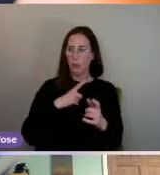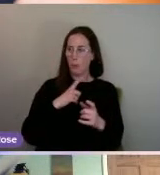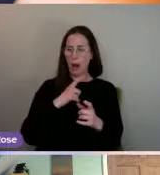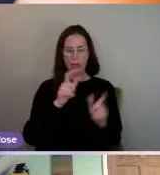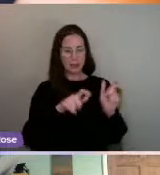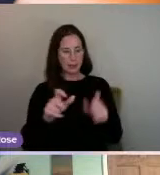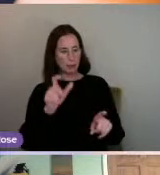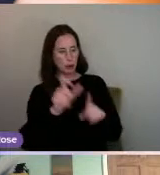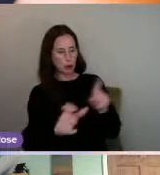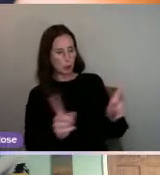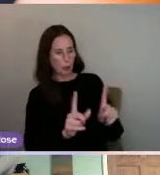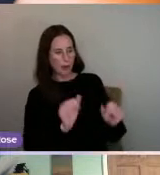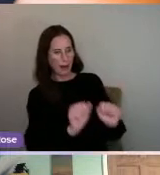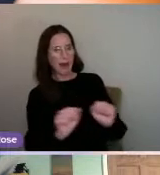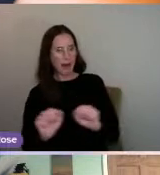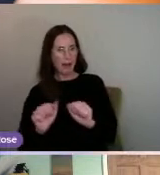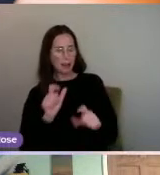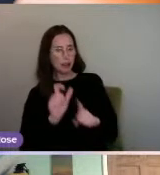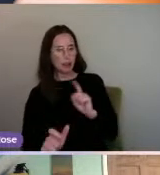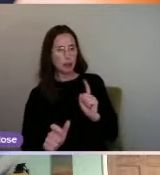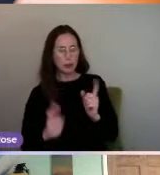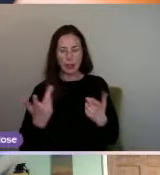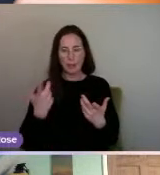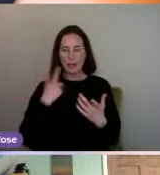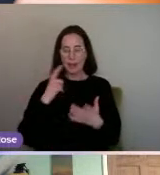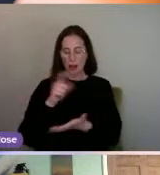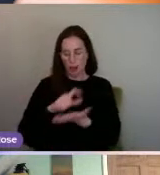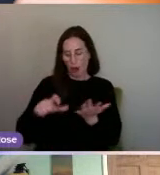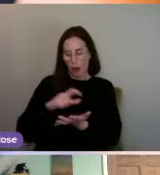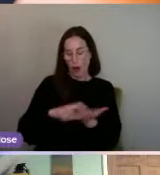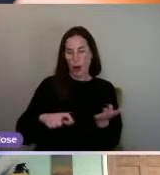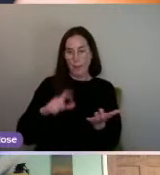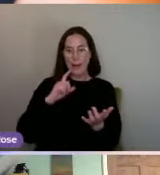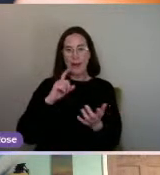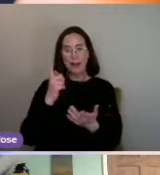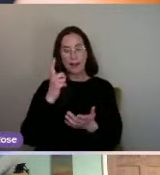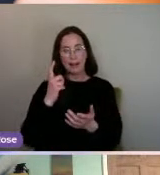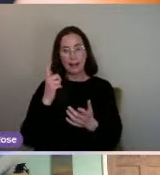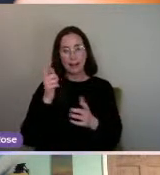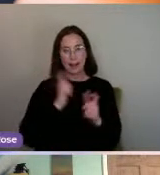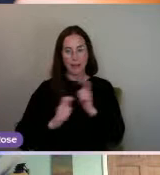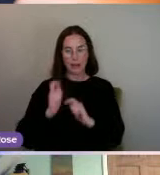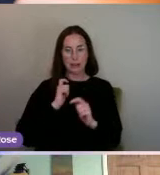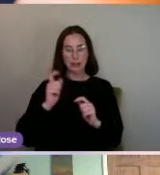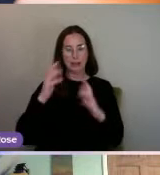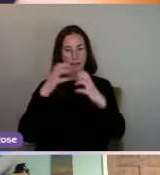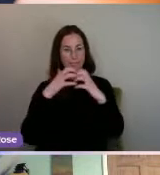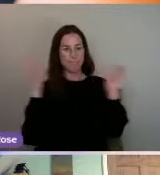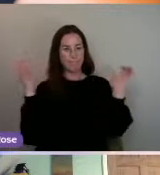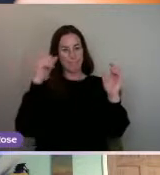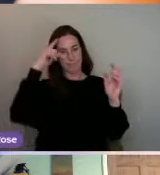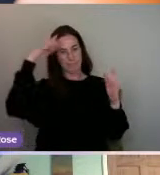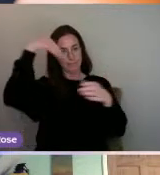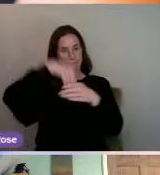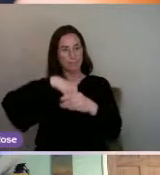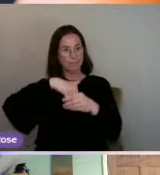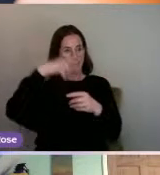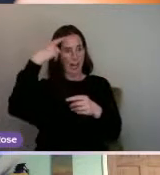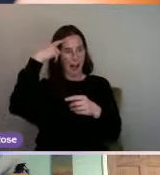basically, the comic characters have got – it's looking inside the head. It was originally a man in the original